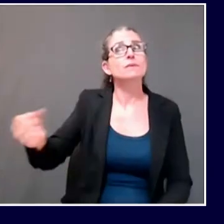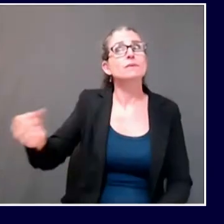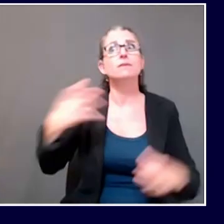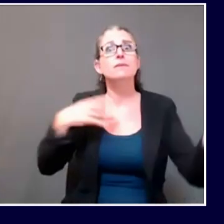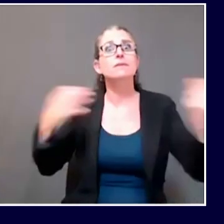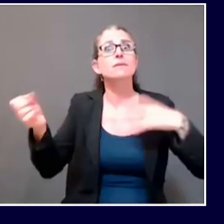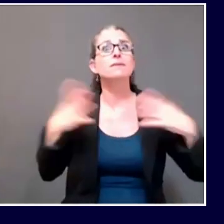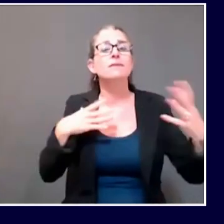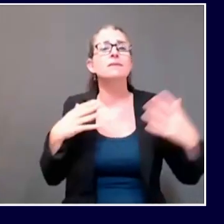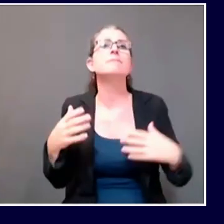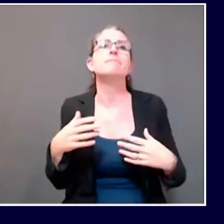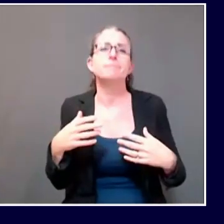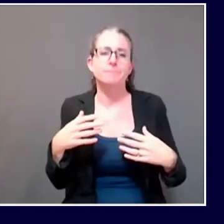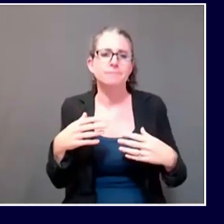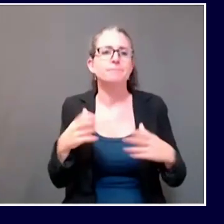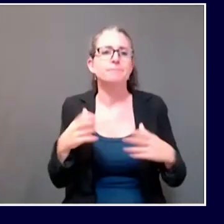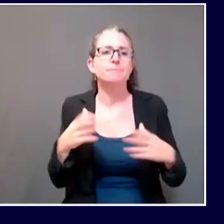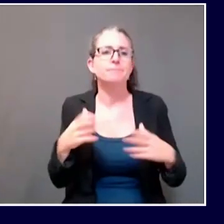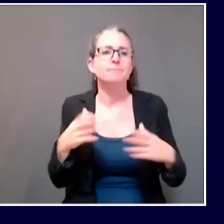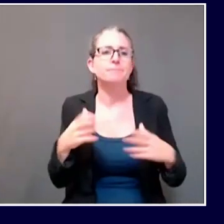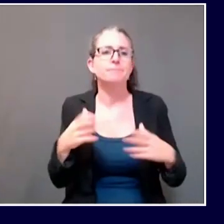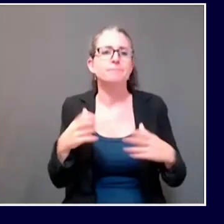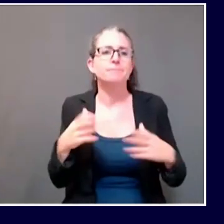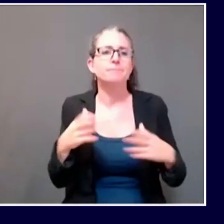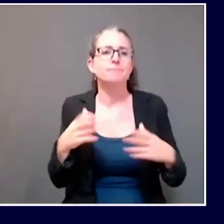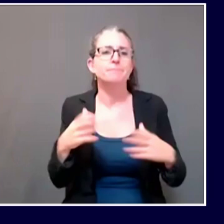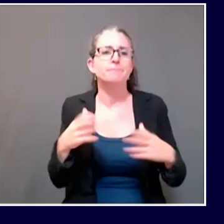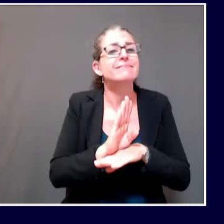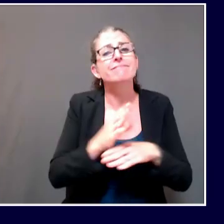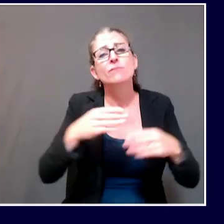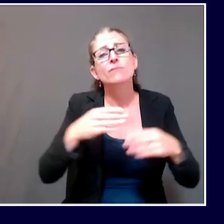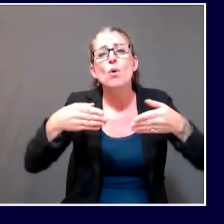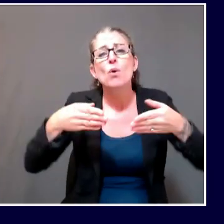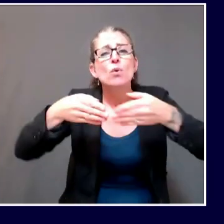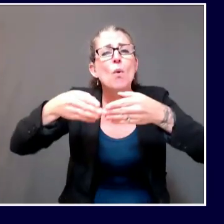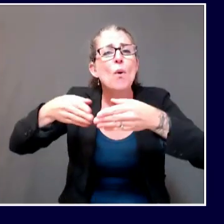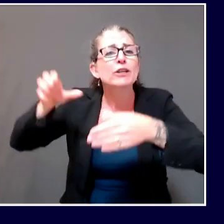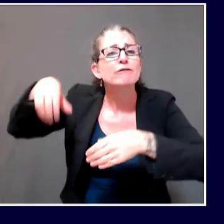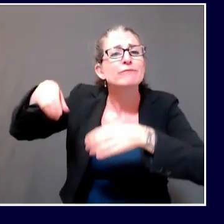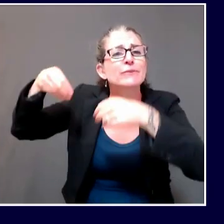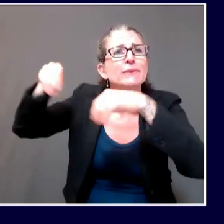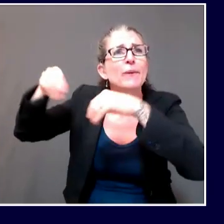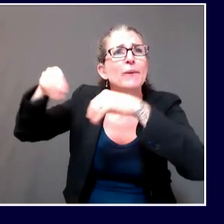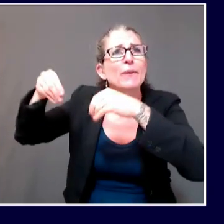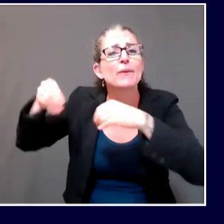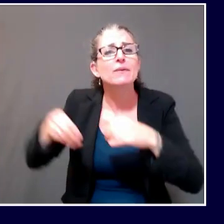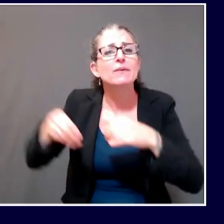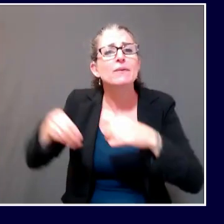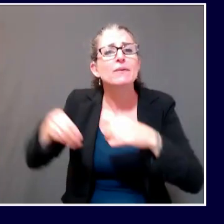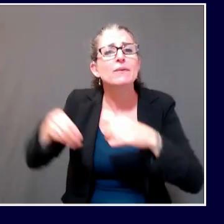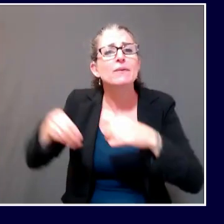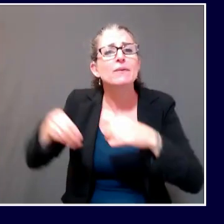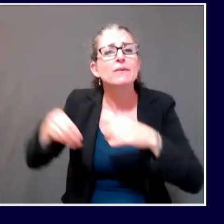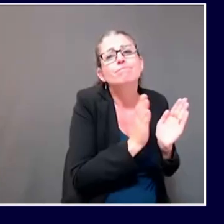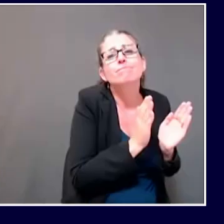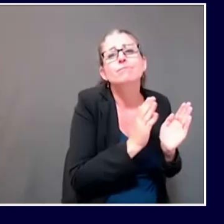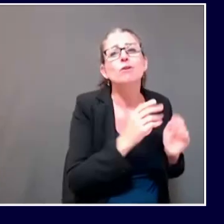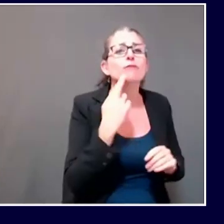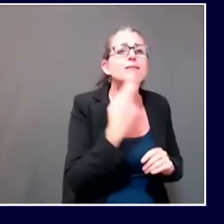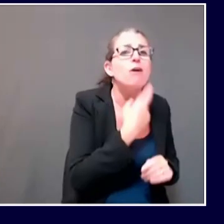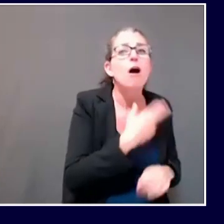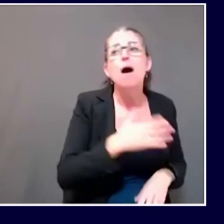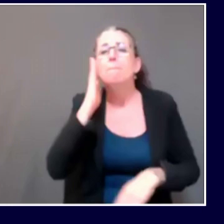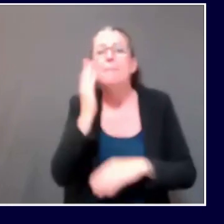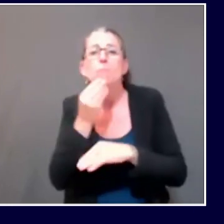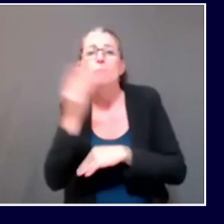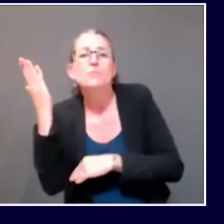diner, independent bookstores, owners, all these small businesses who have faced unprecedented challenges caused